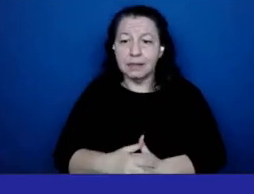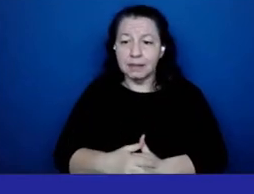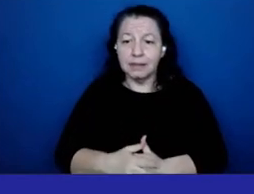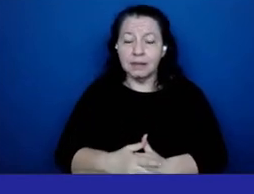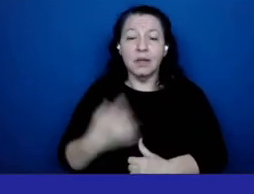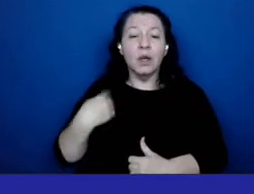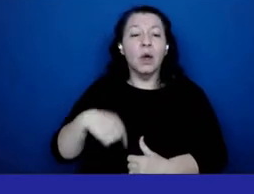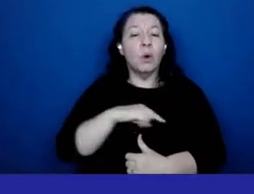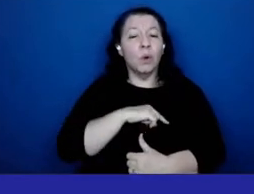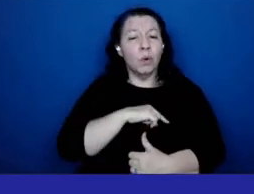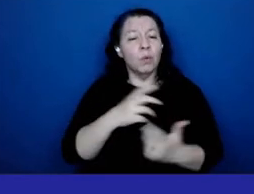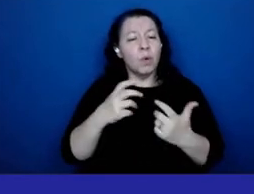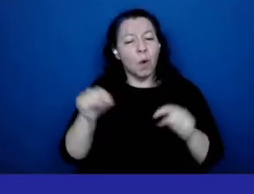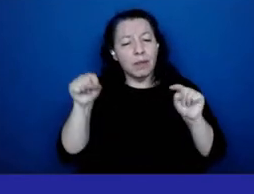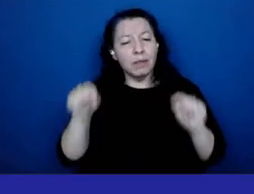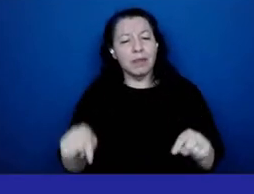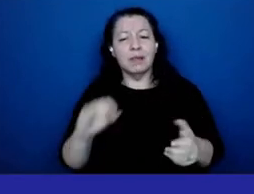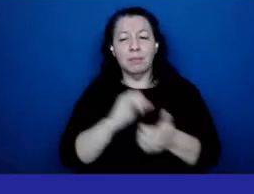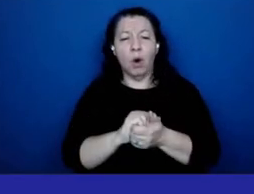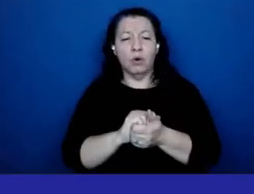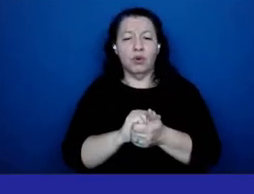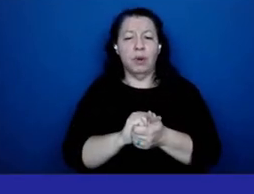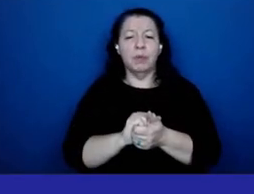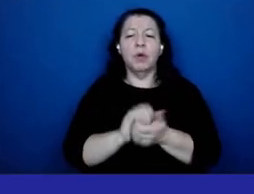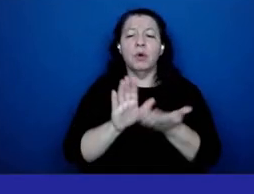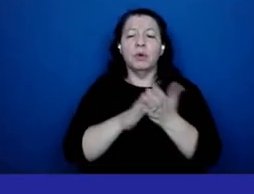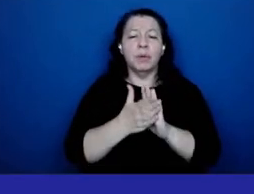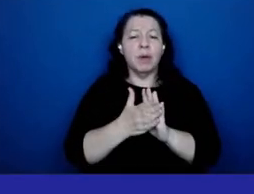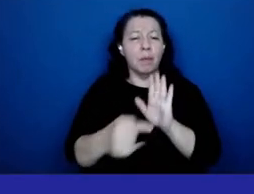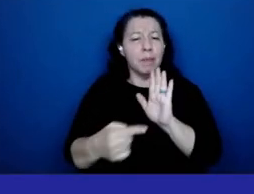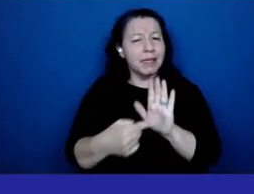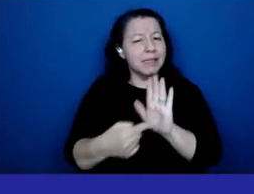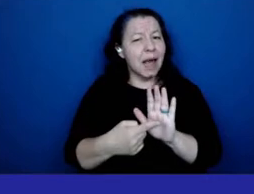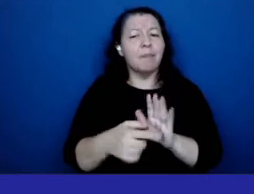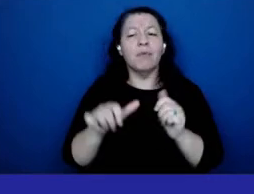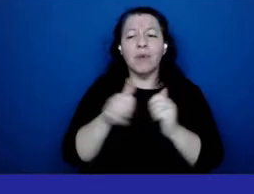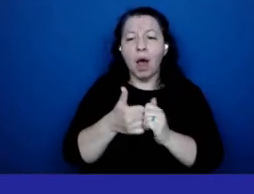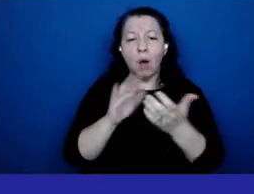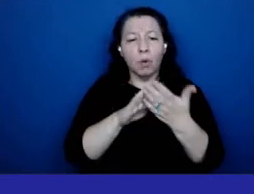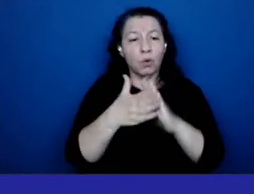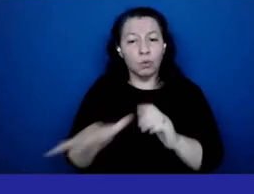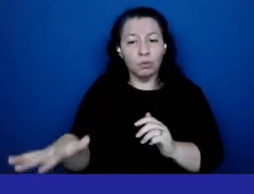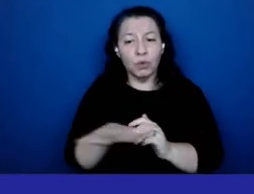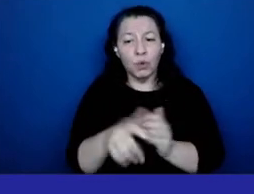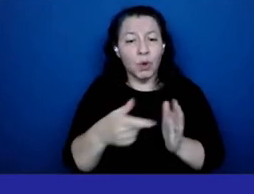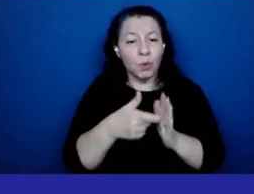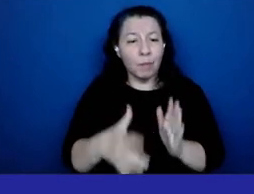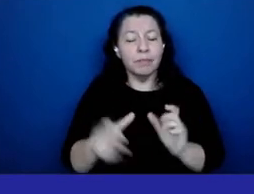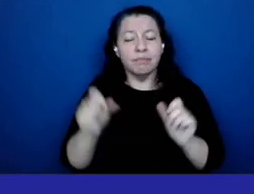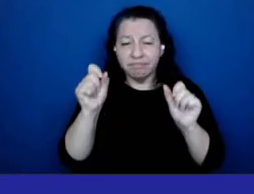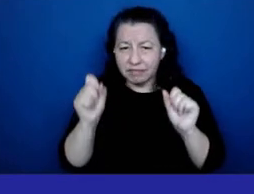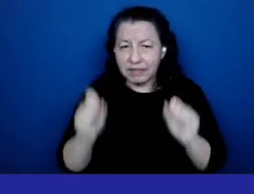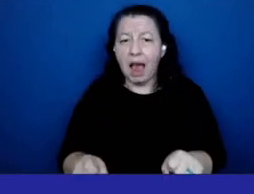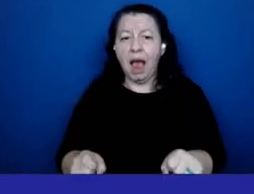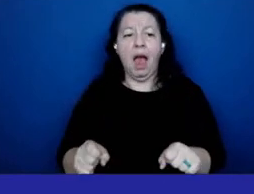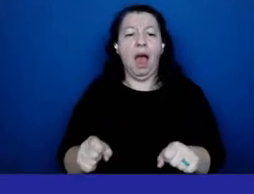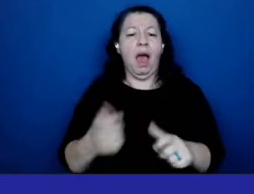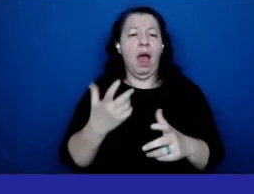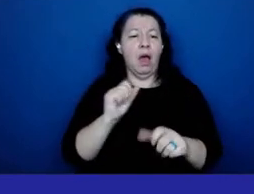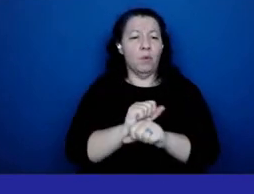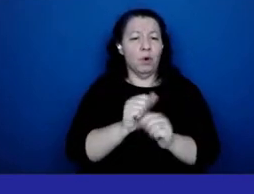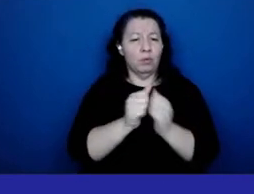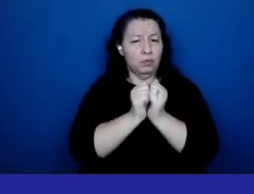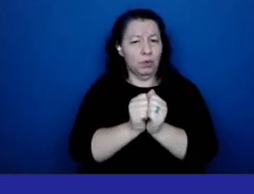this partnership to serve as an example as how community stakeholders can combine efforts